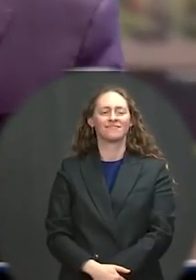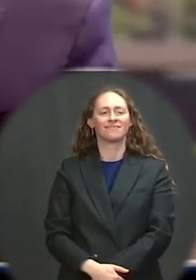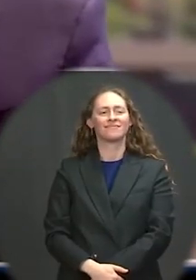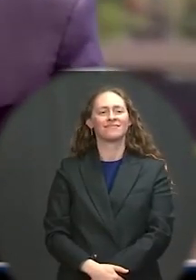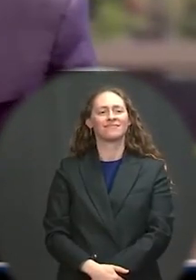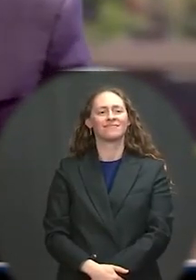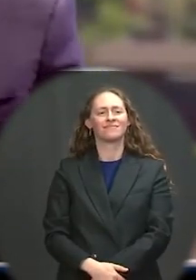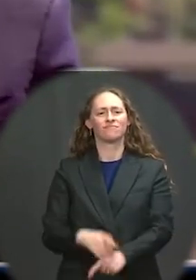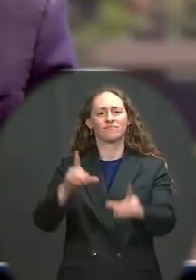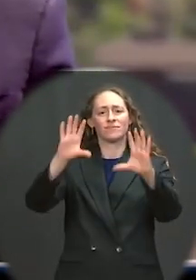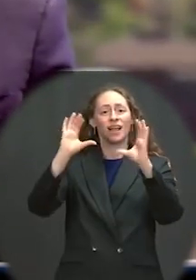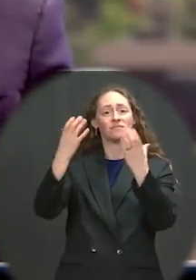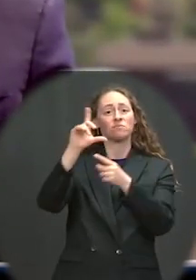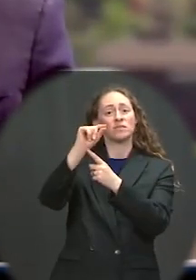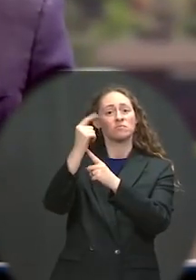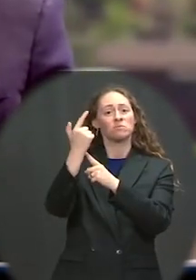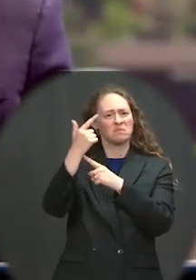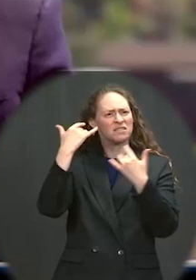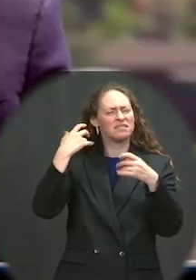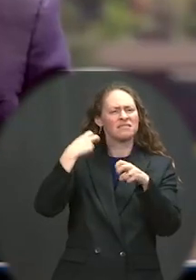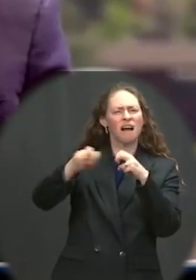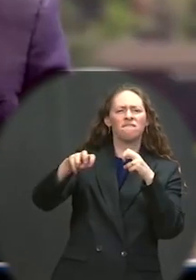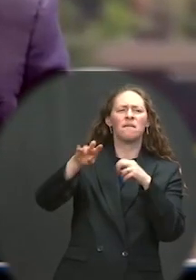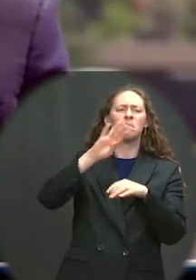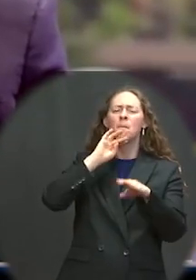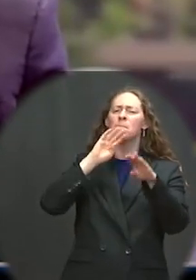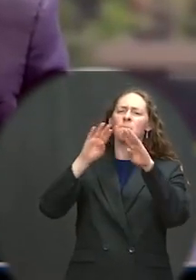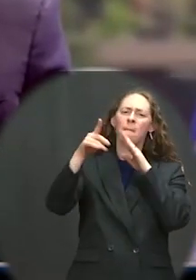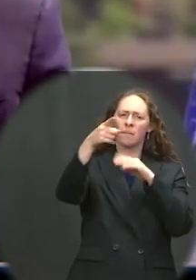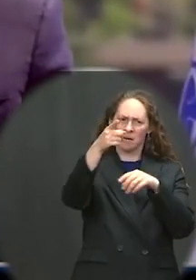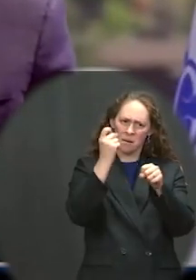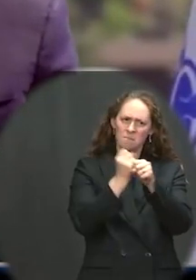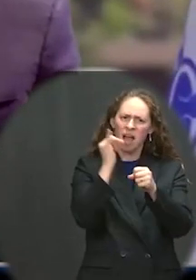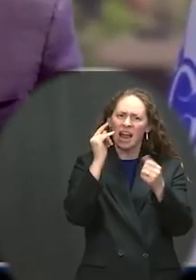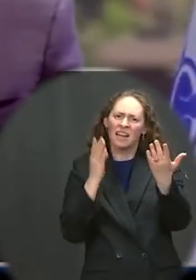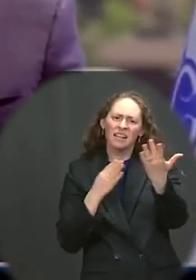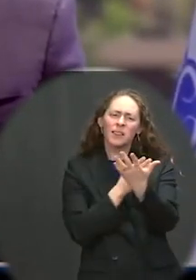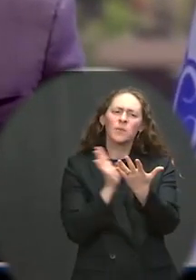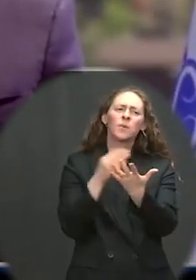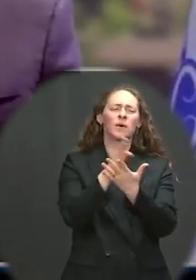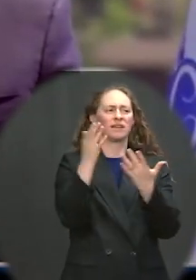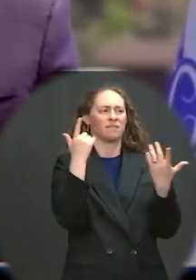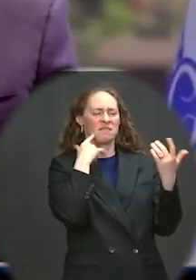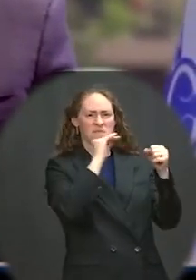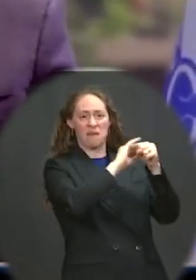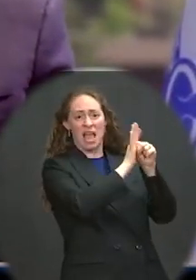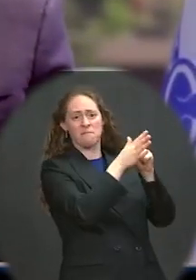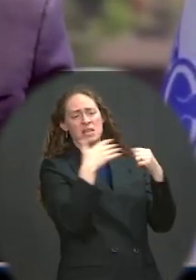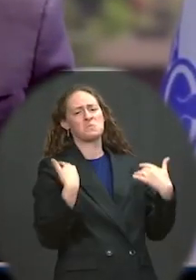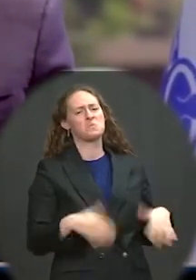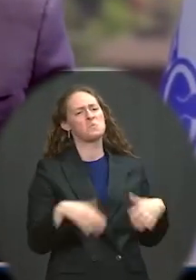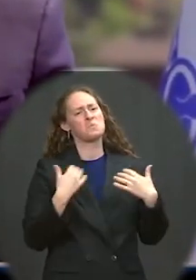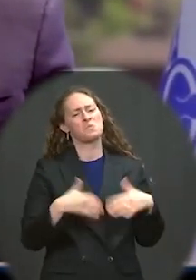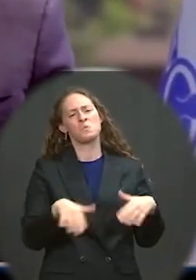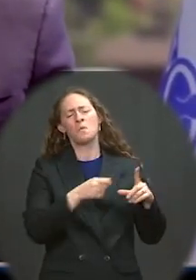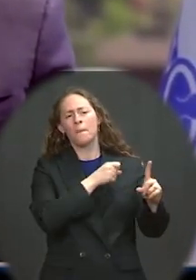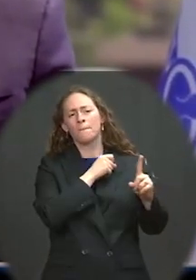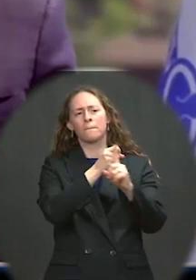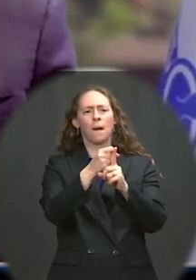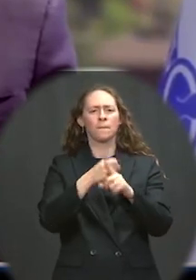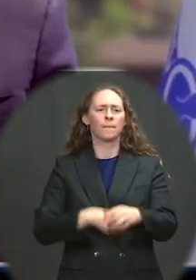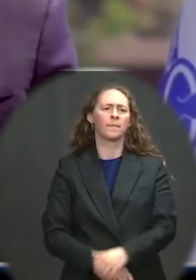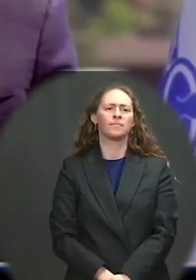restrictive movements protocols that allowed you to return to class on campus. And with careful precautions and regular testing,